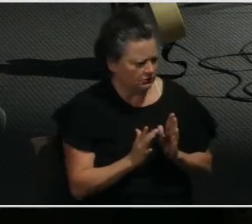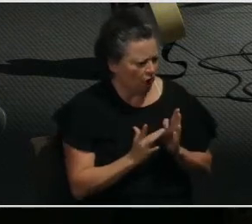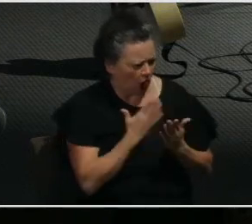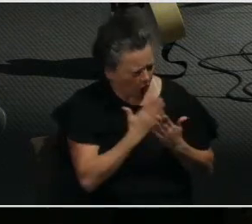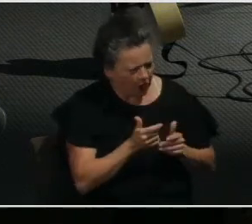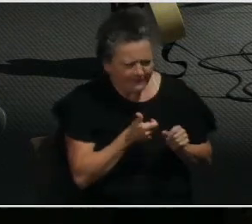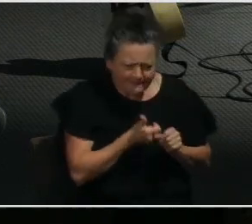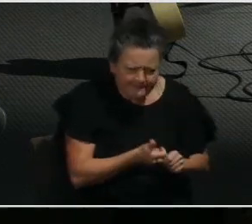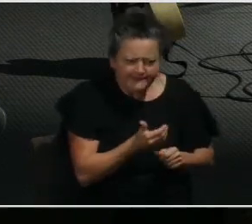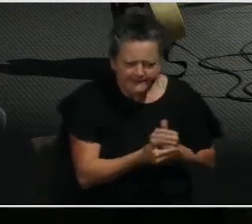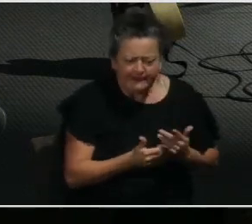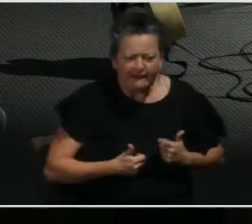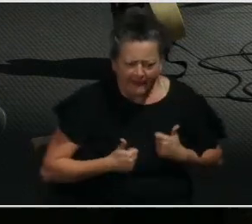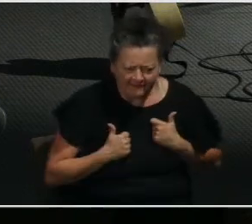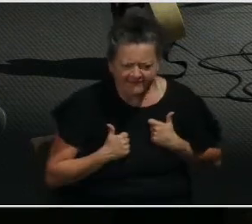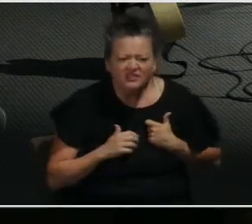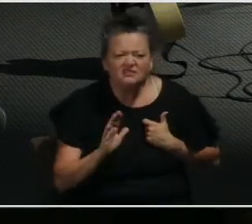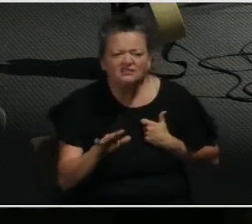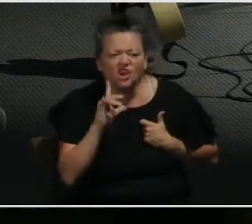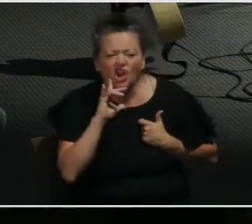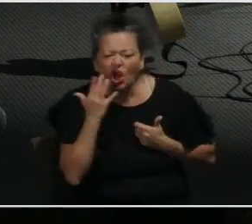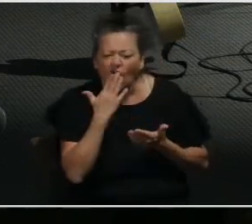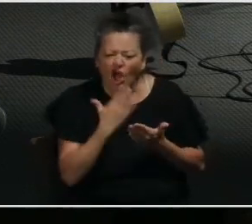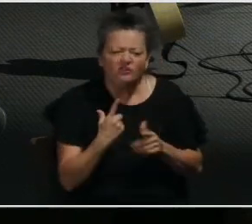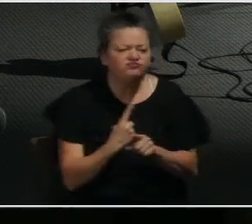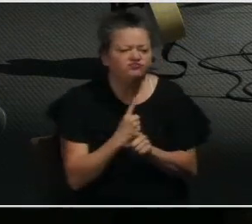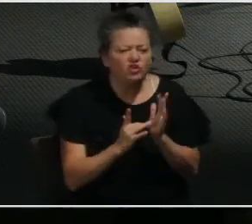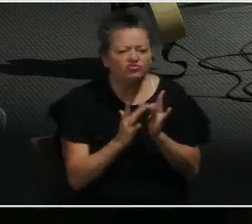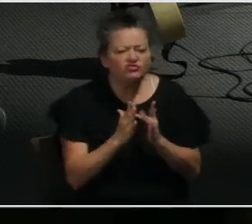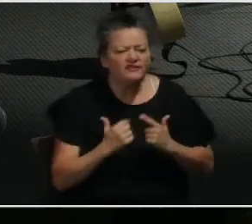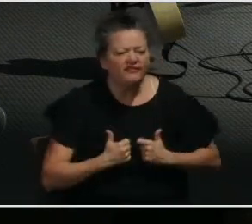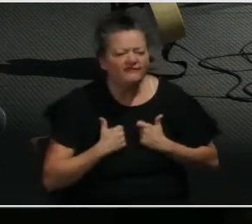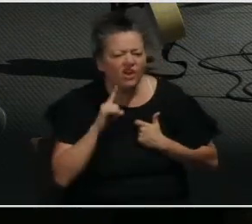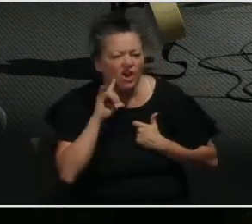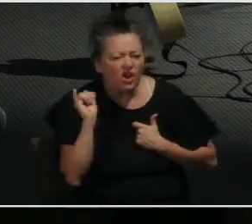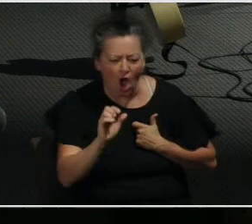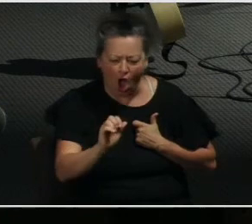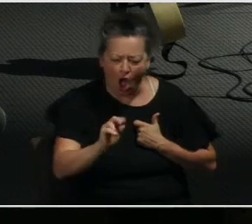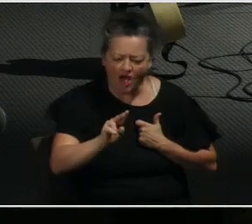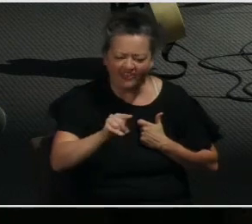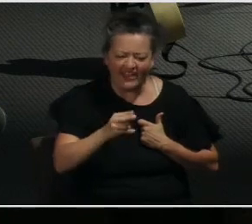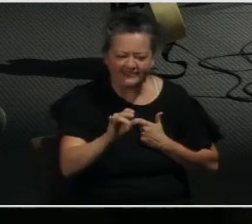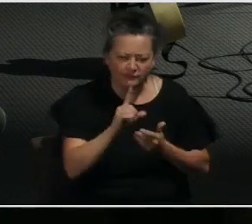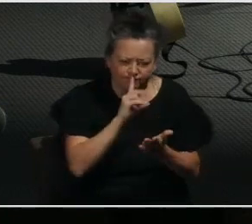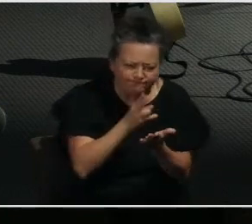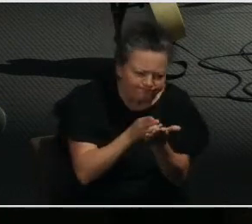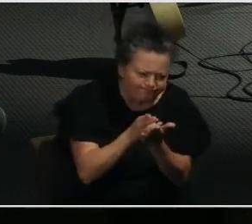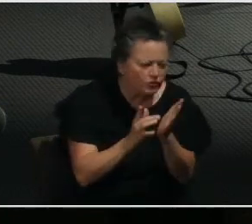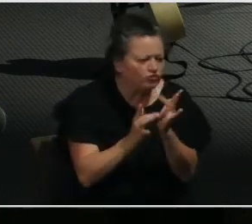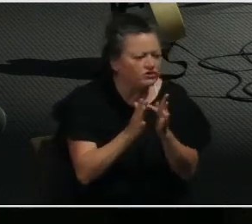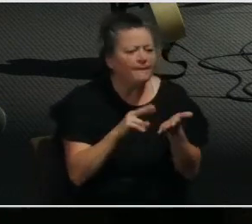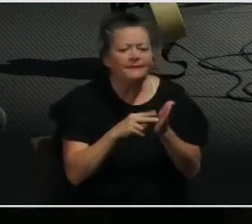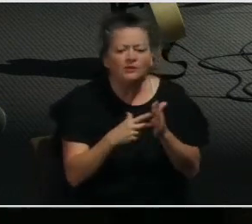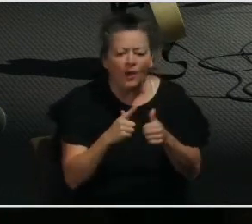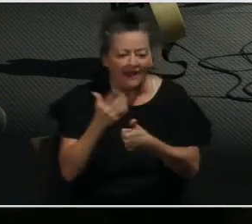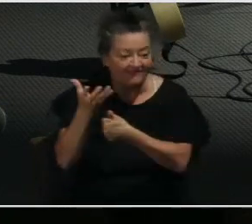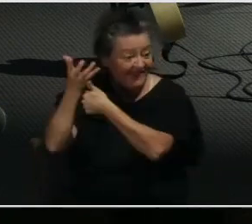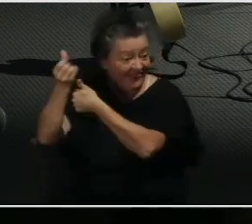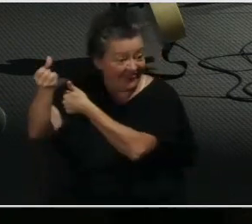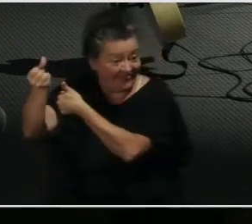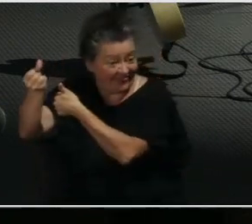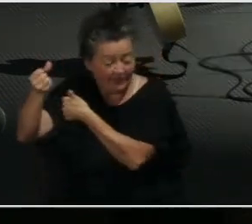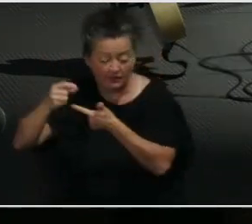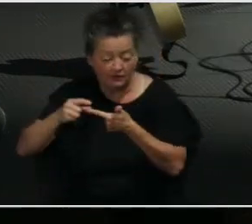marks of the authentic Christian life. A person who is an authentic Christian has faith in Christ Jesus, they love